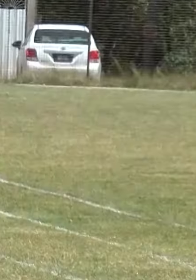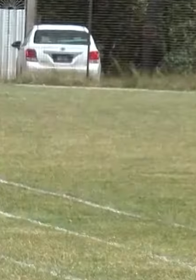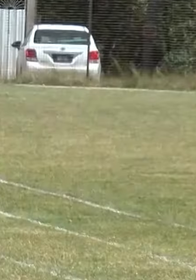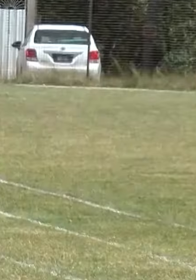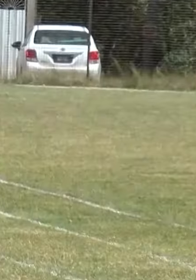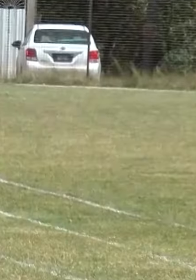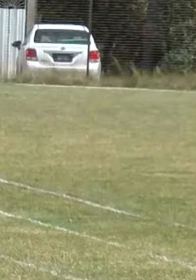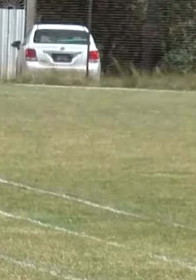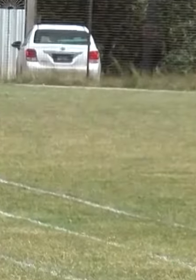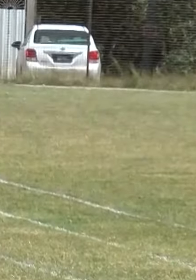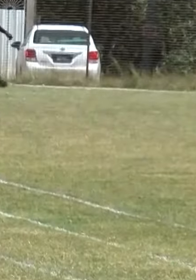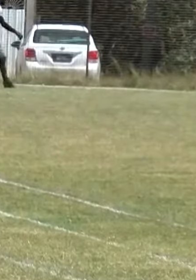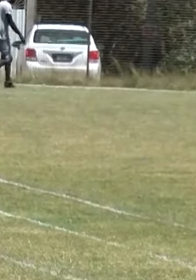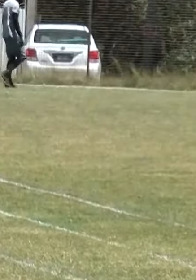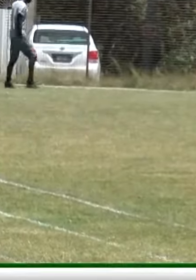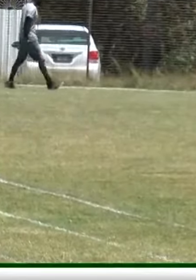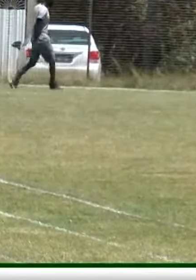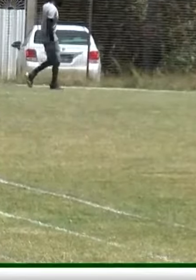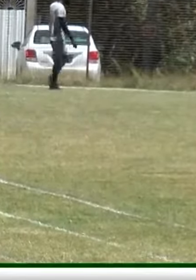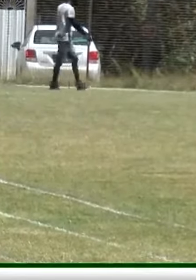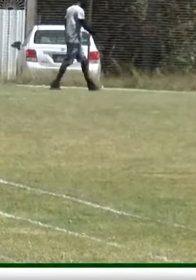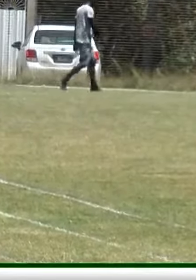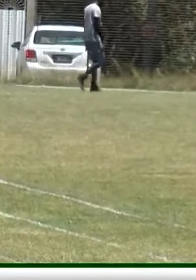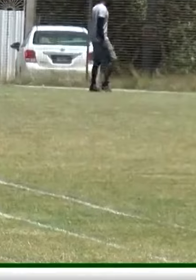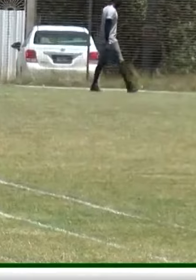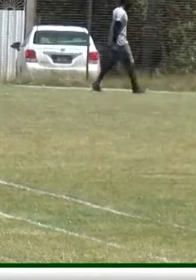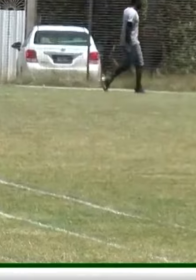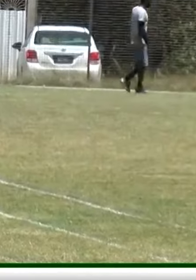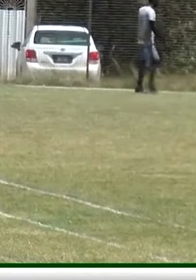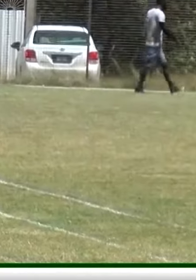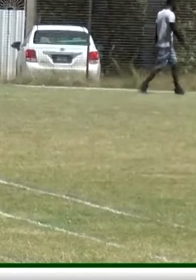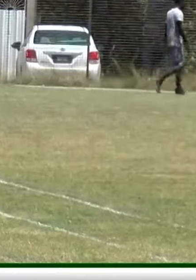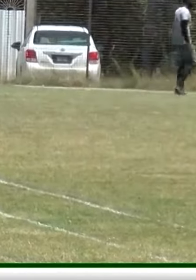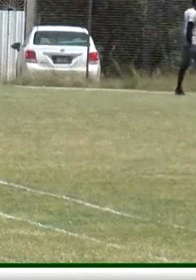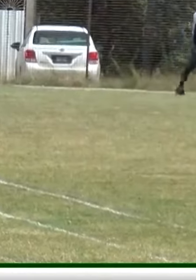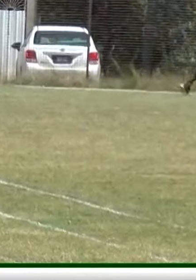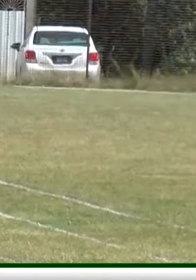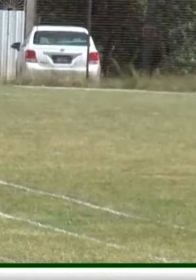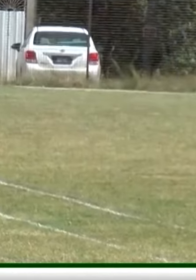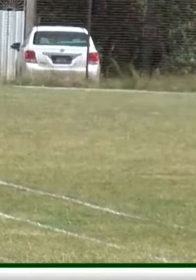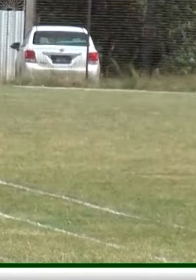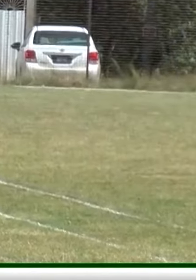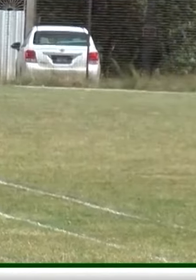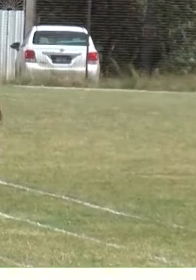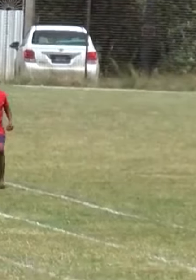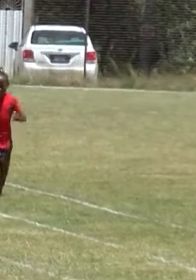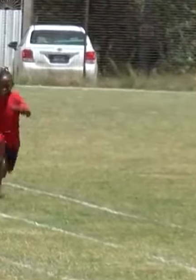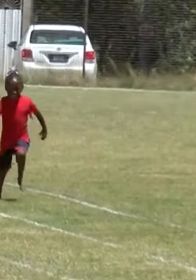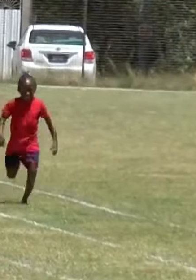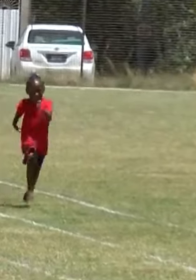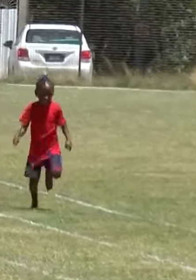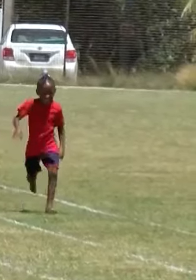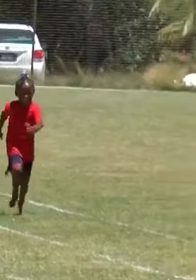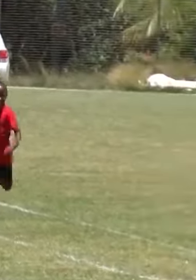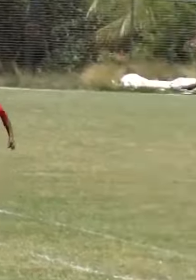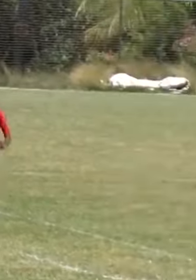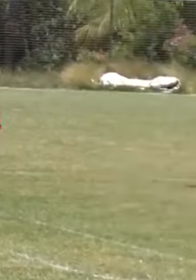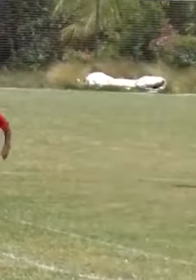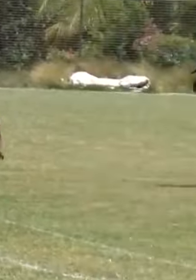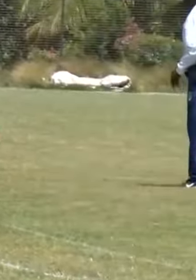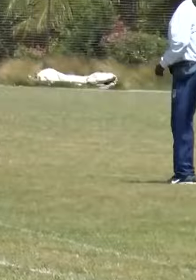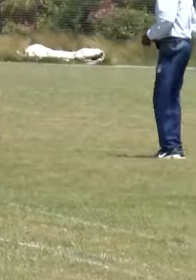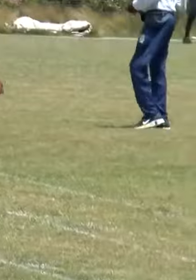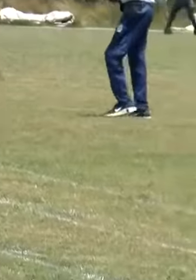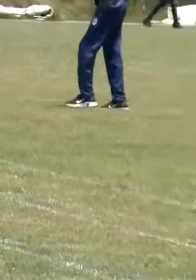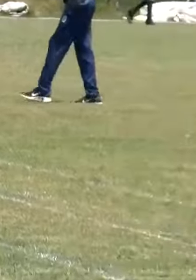The little ones shall lead them. This is the under-nine girls' 80-metre dash, and immediately the athletes in the centre lane went